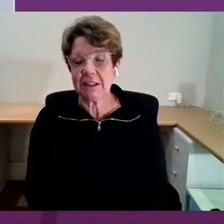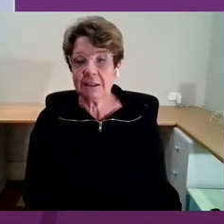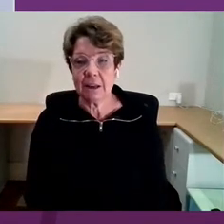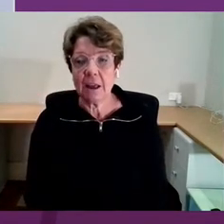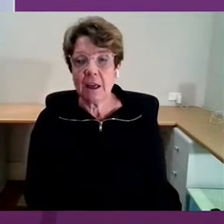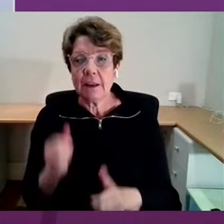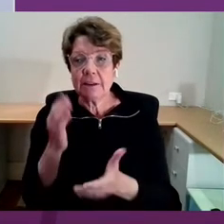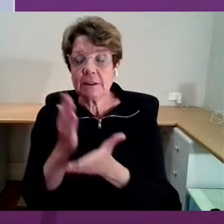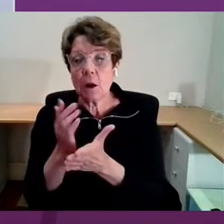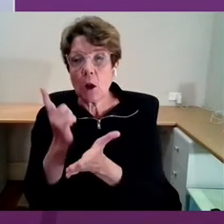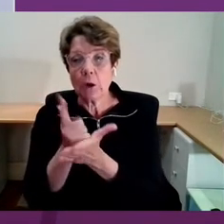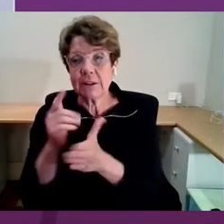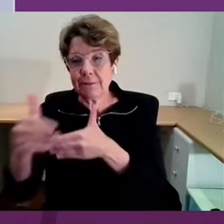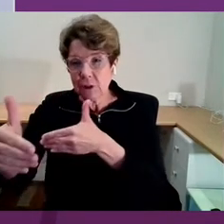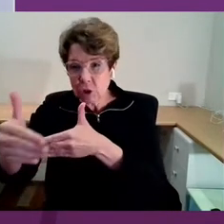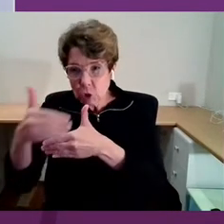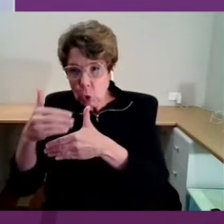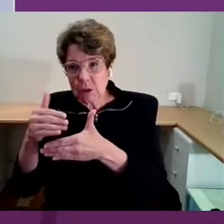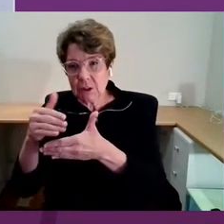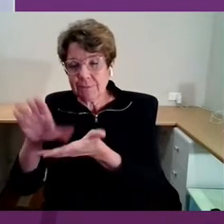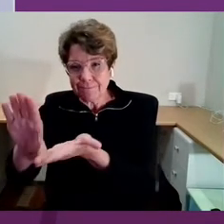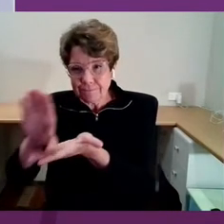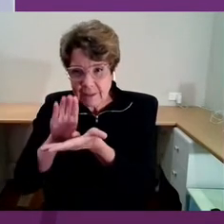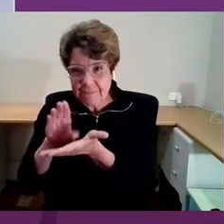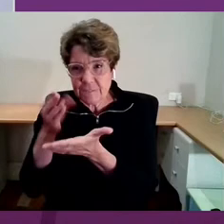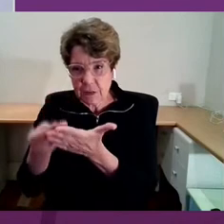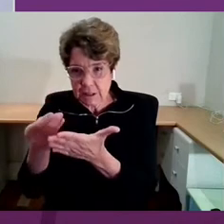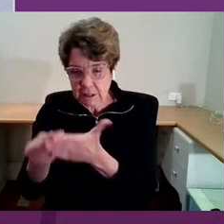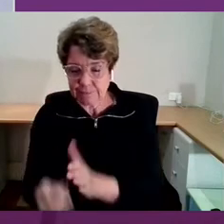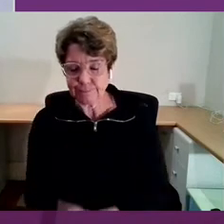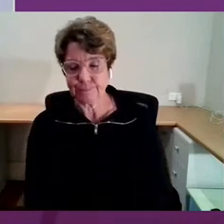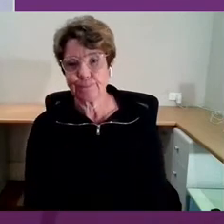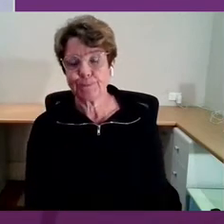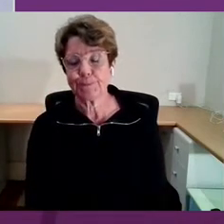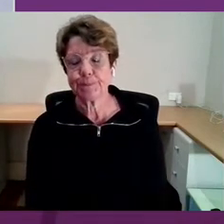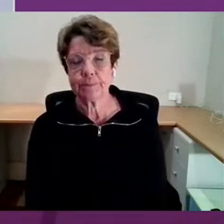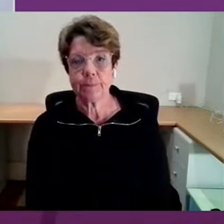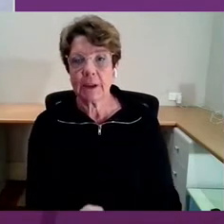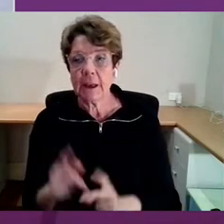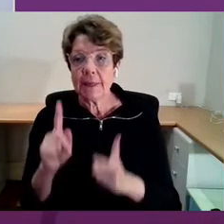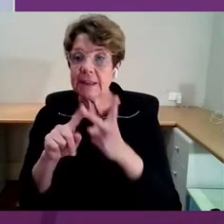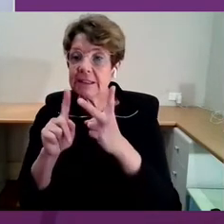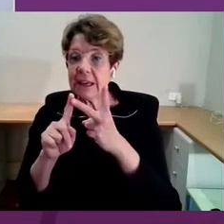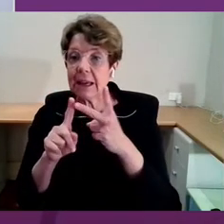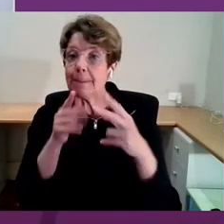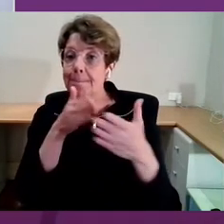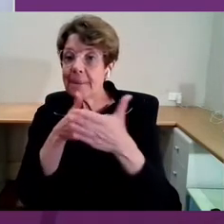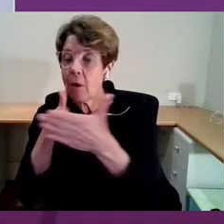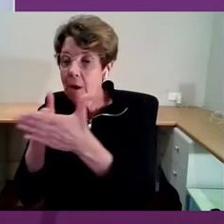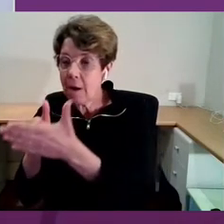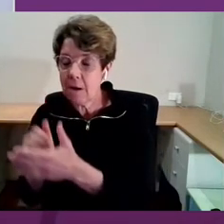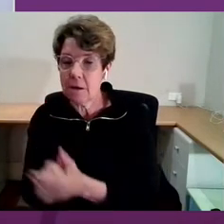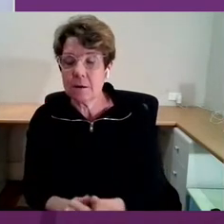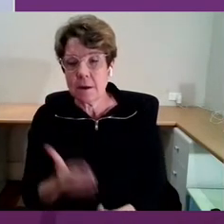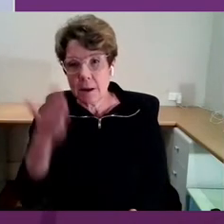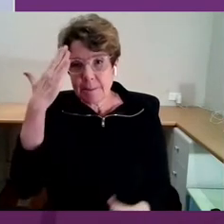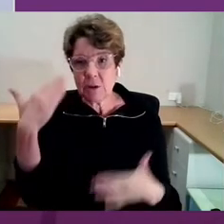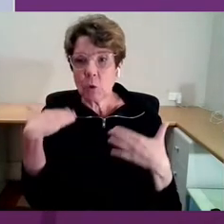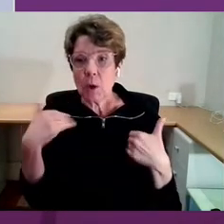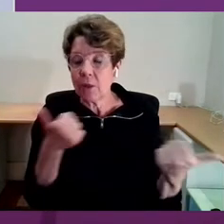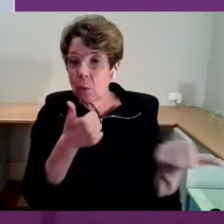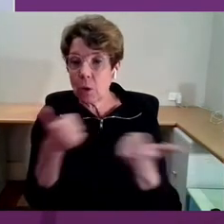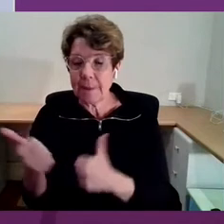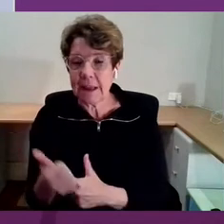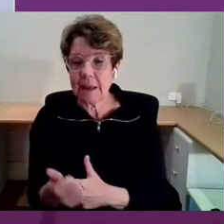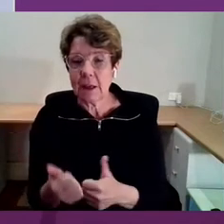The second issue, I think, is the second barrier is that, again, mental health and wellbeing is seen as a